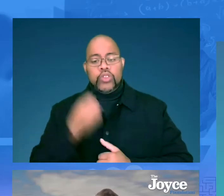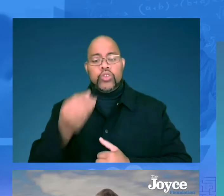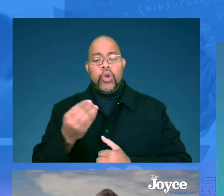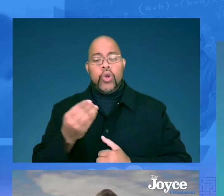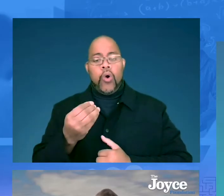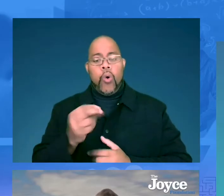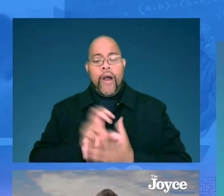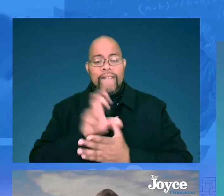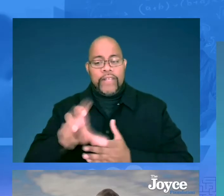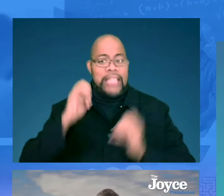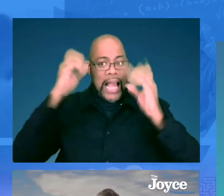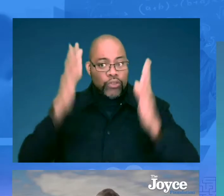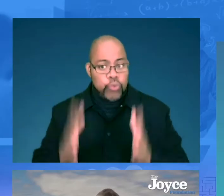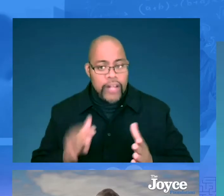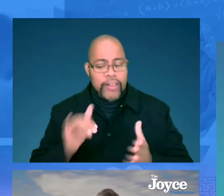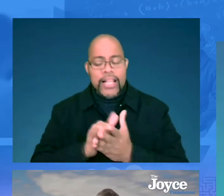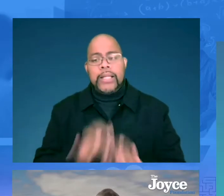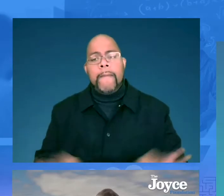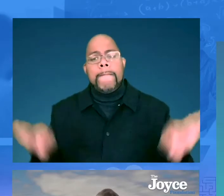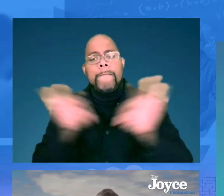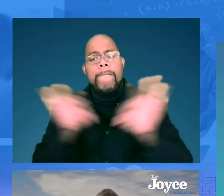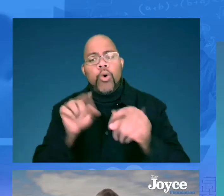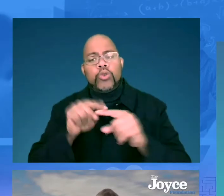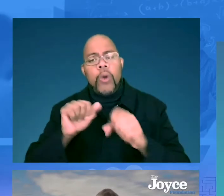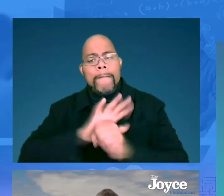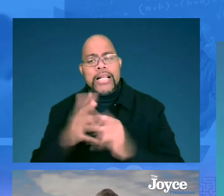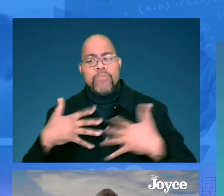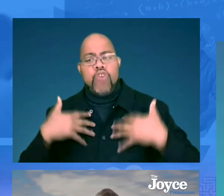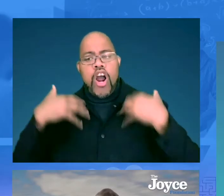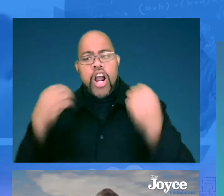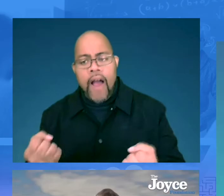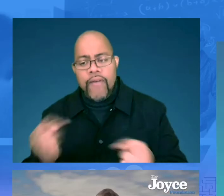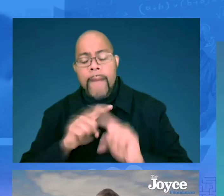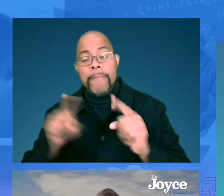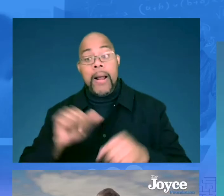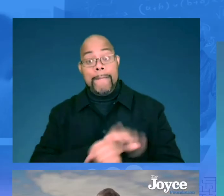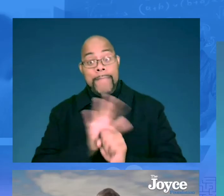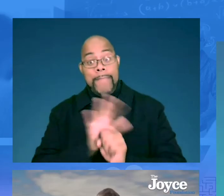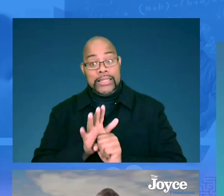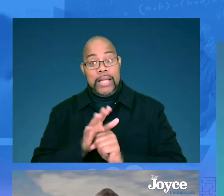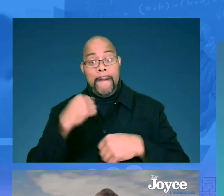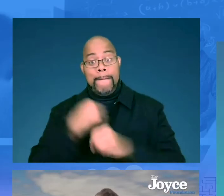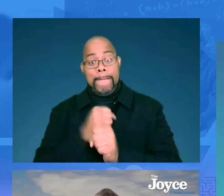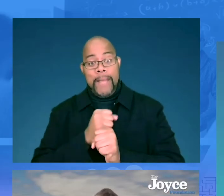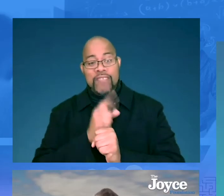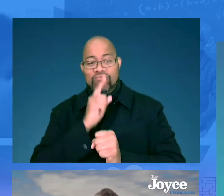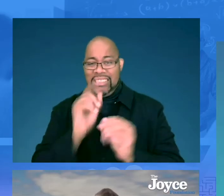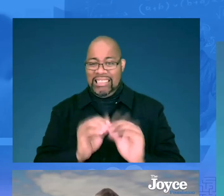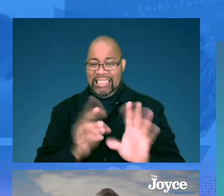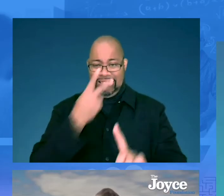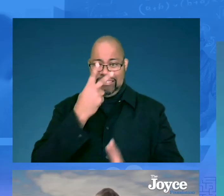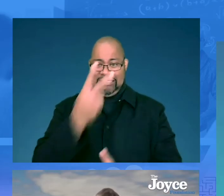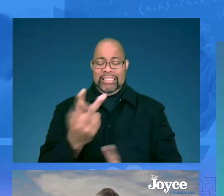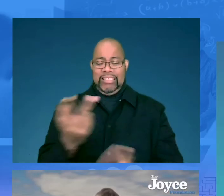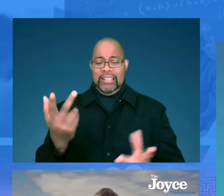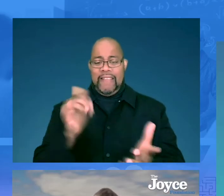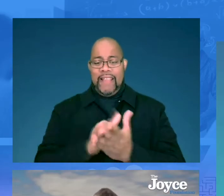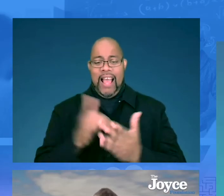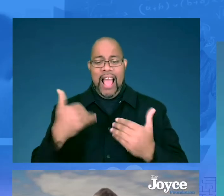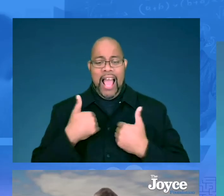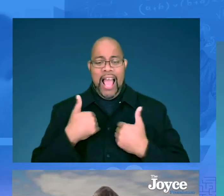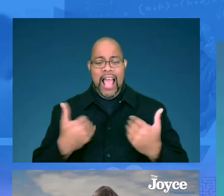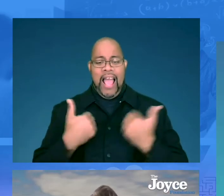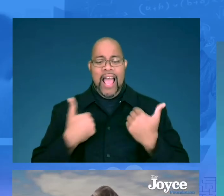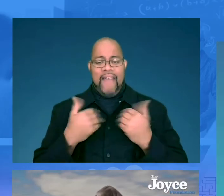progress. And so investing in our educators is key to pandemic recovery. But as the pandemic made so abundantly